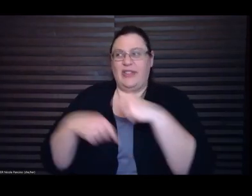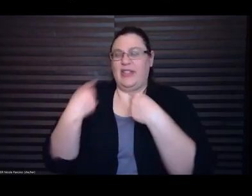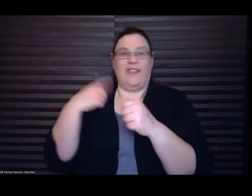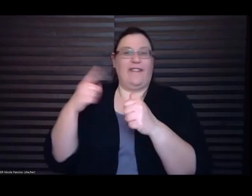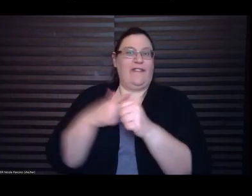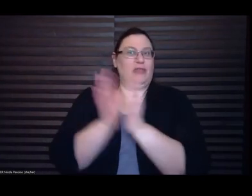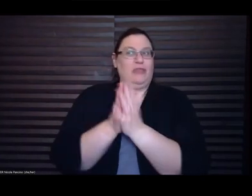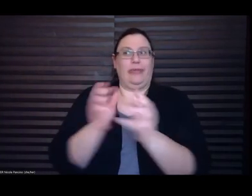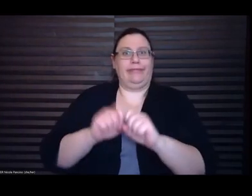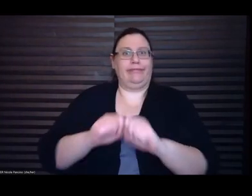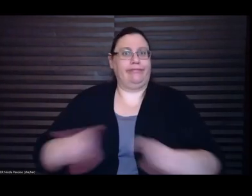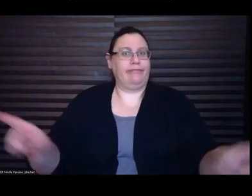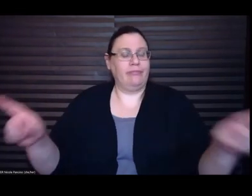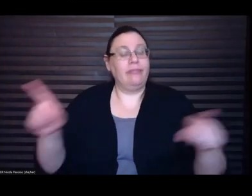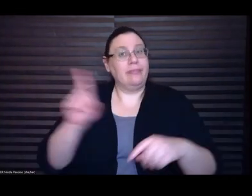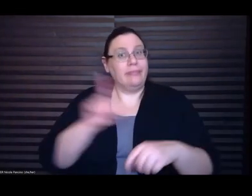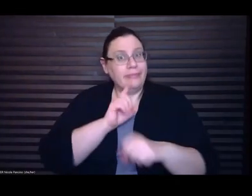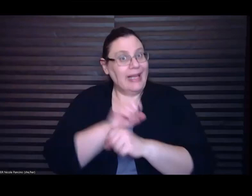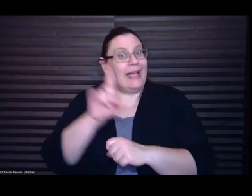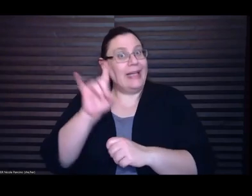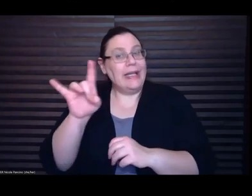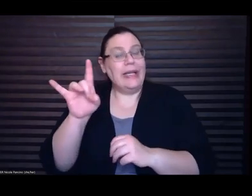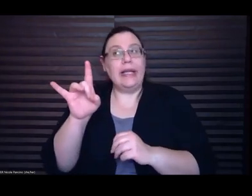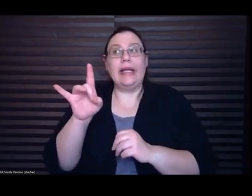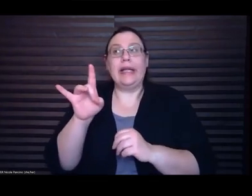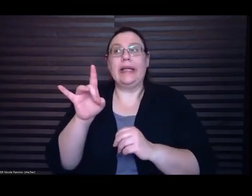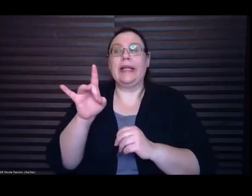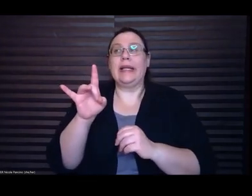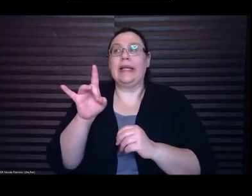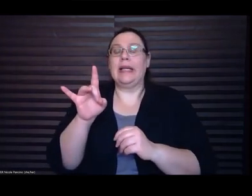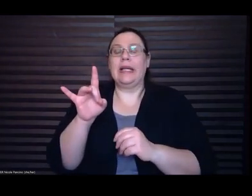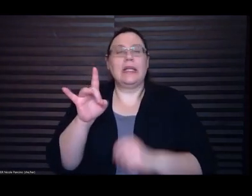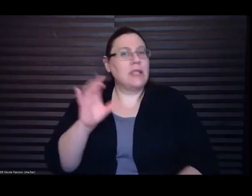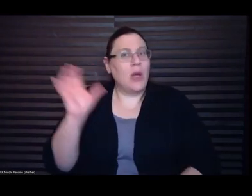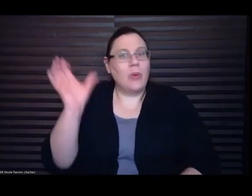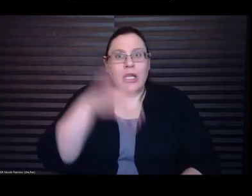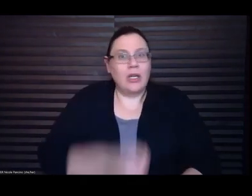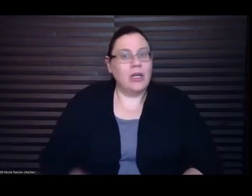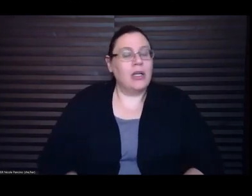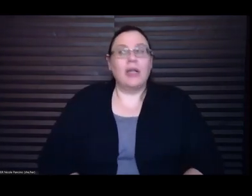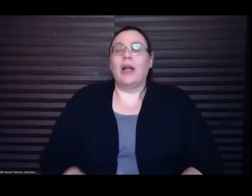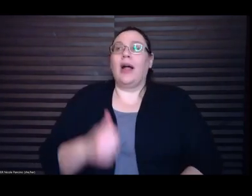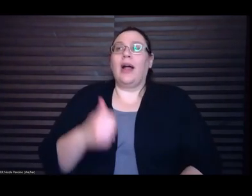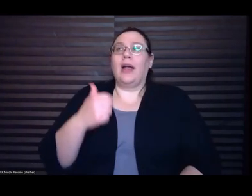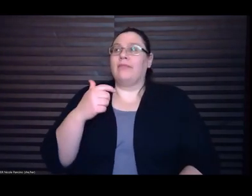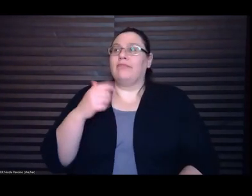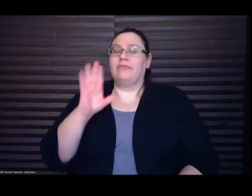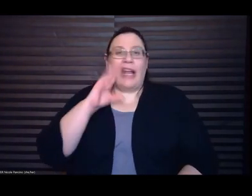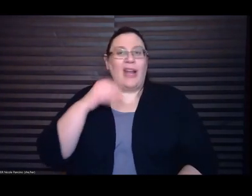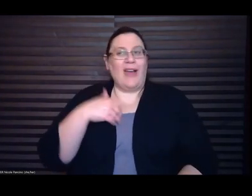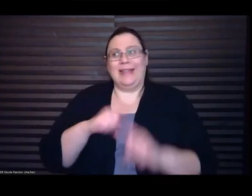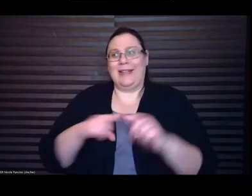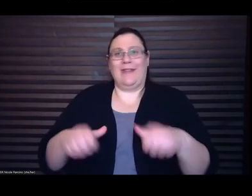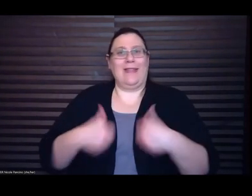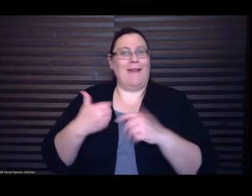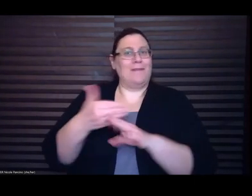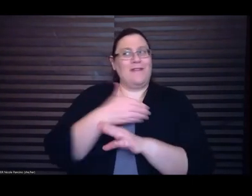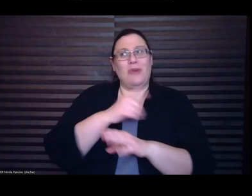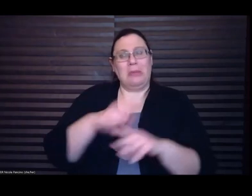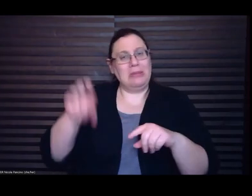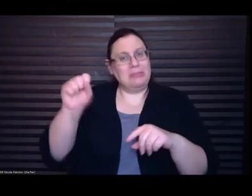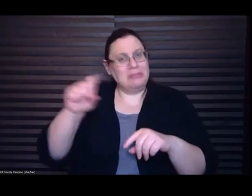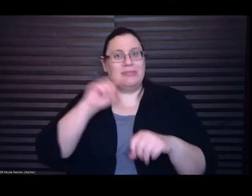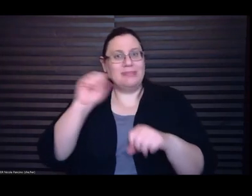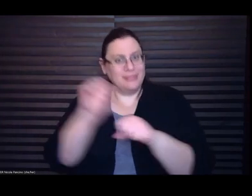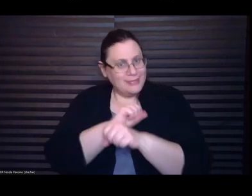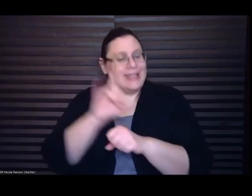it's so weird it's like I know I had this different life before but yeah it really did change and I think a lot of it has to do yeah it has